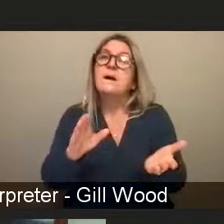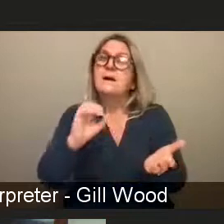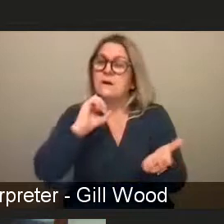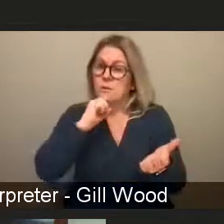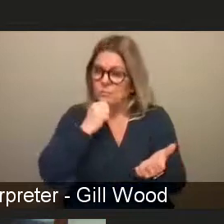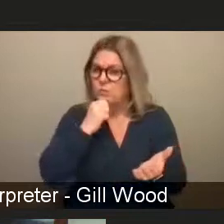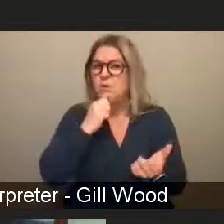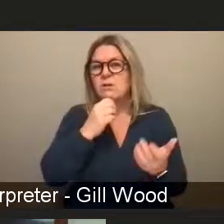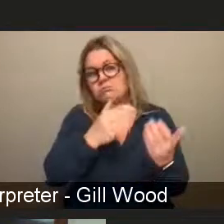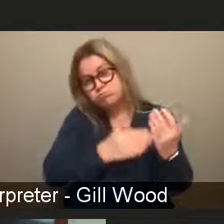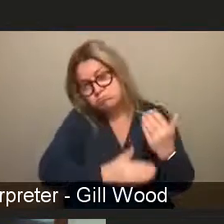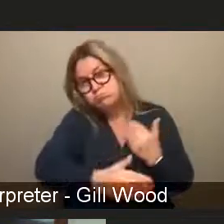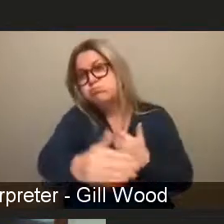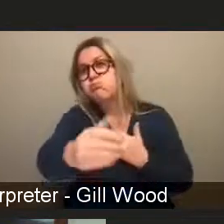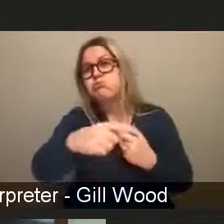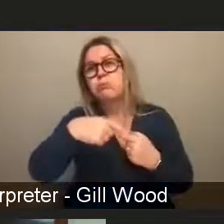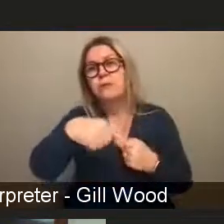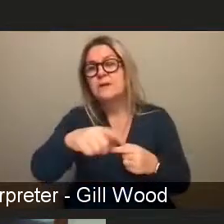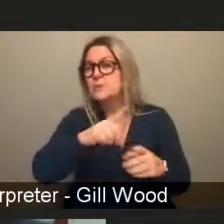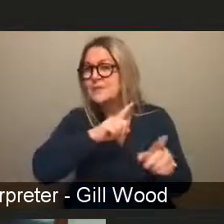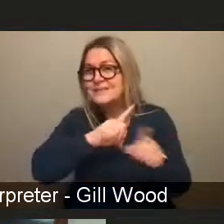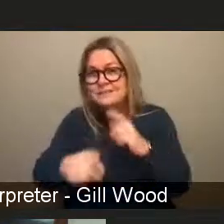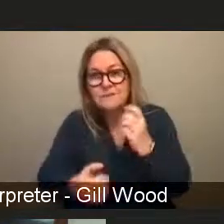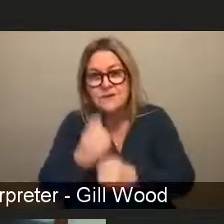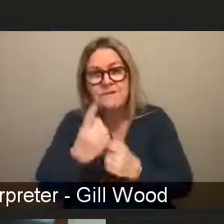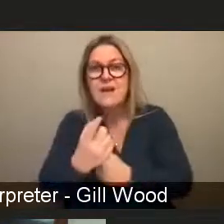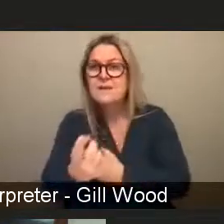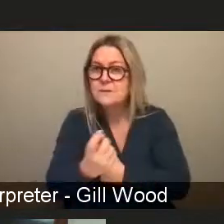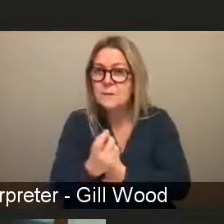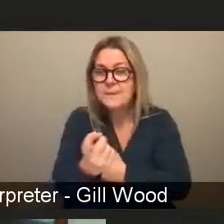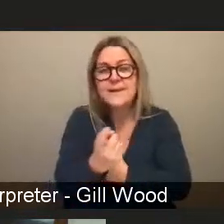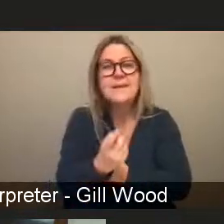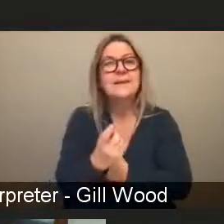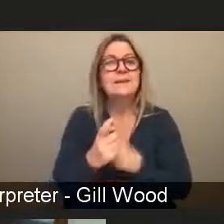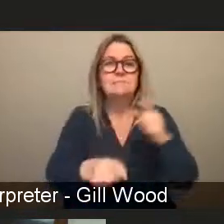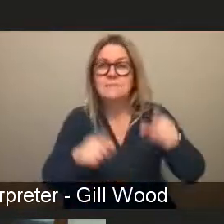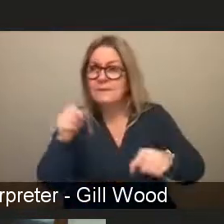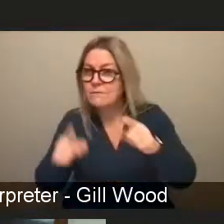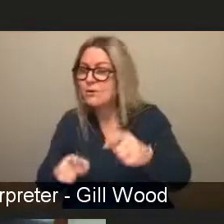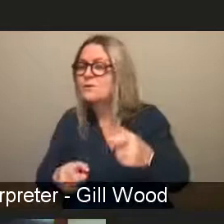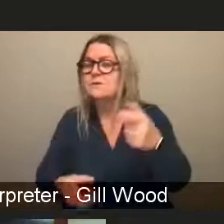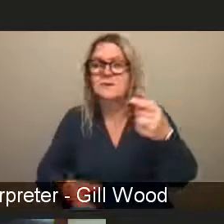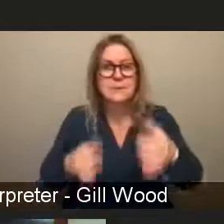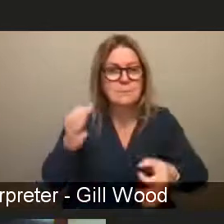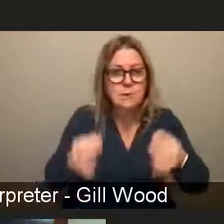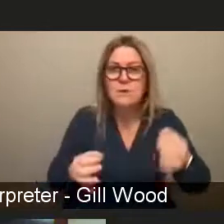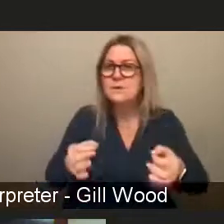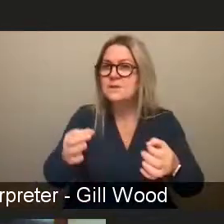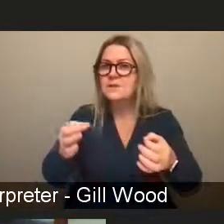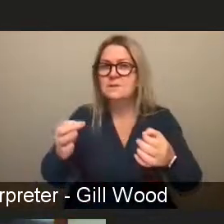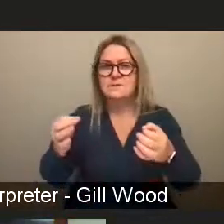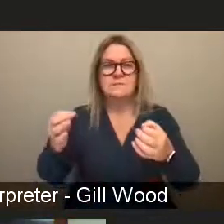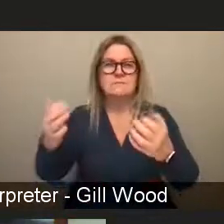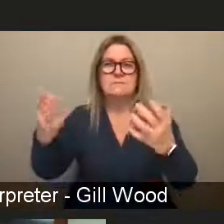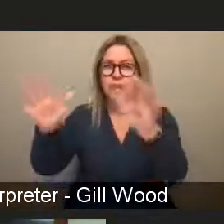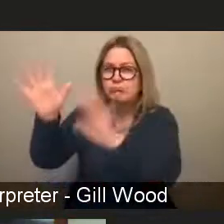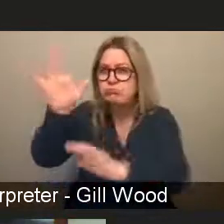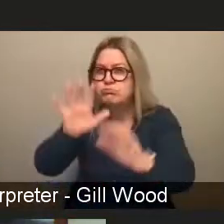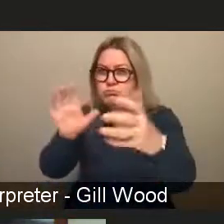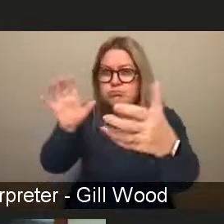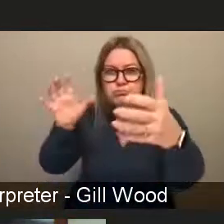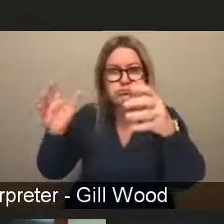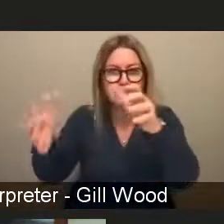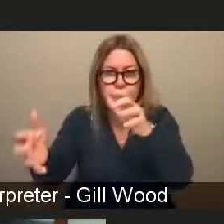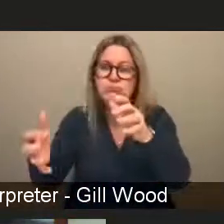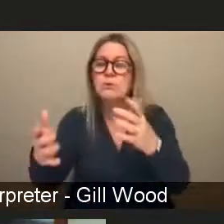solutions to poverty to fast fashion diversity in politics and climate action among many events so i do hope you